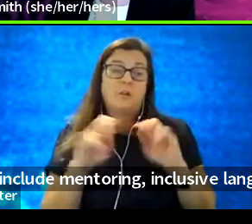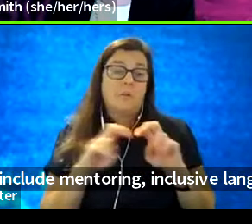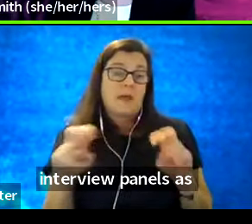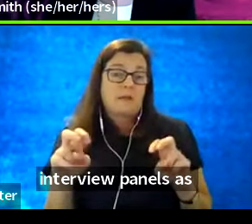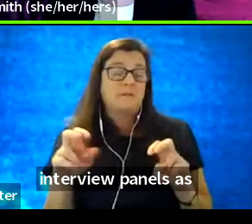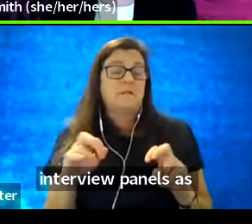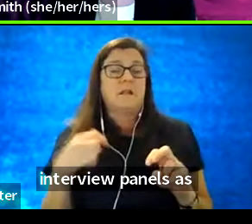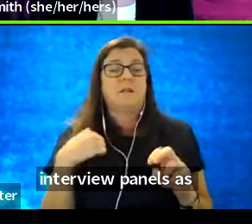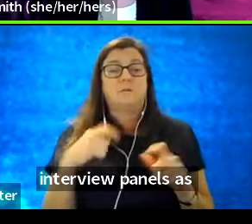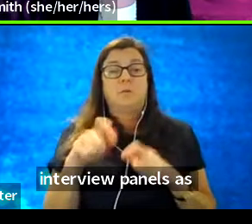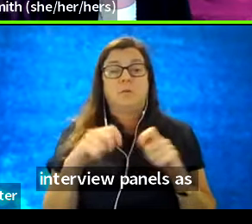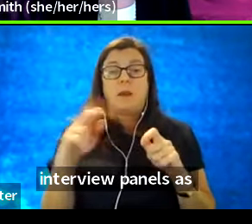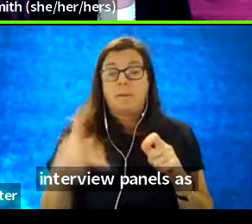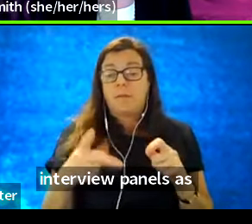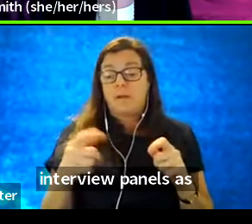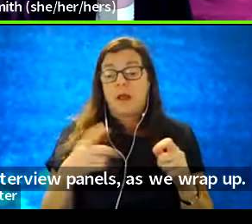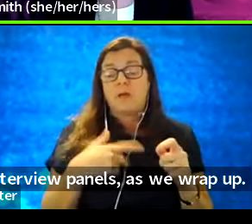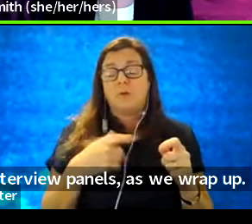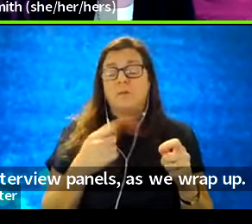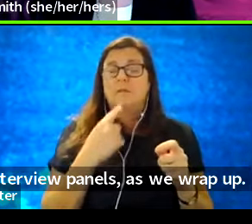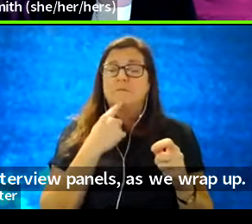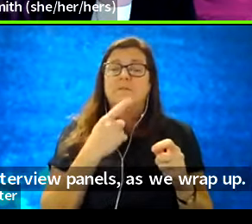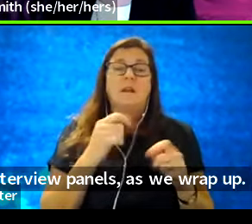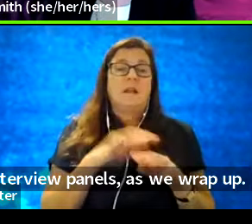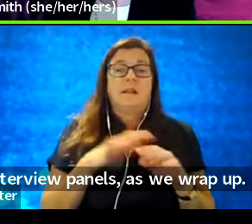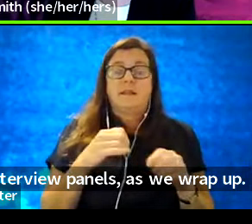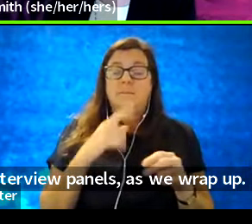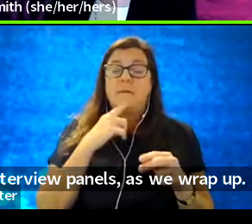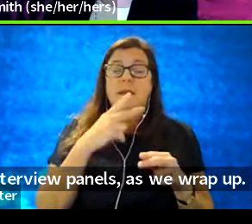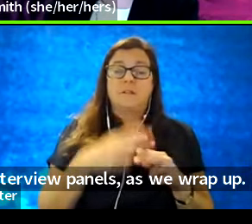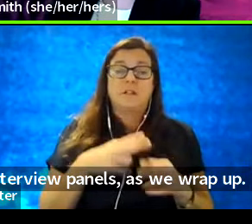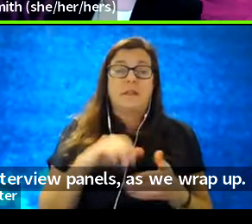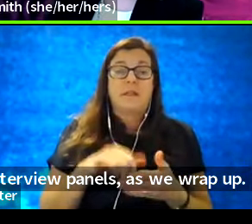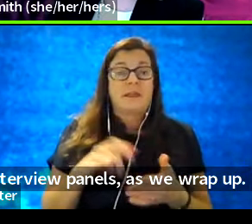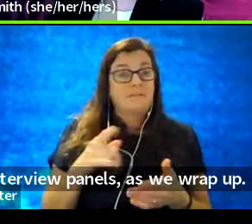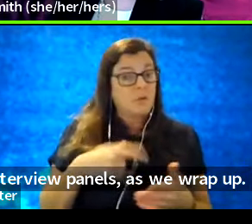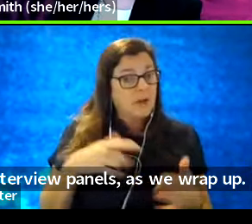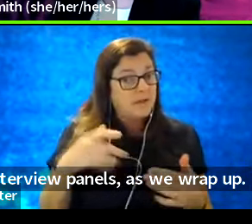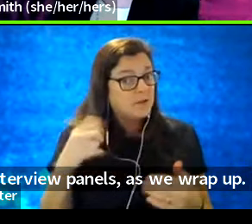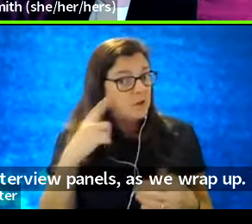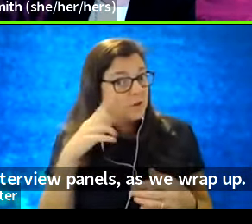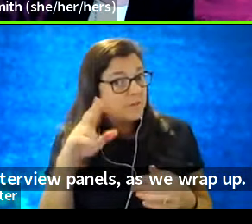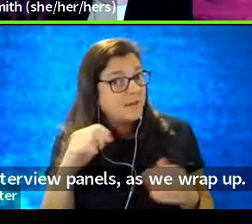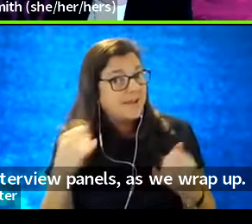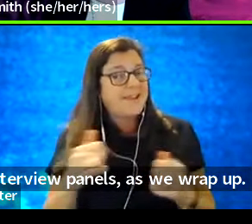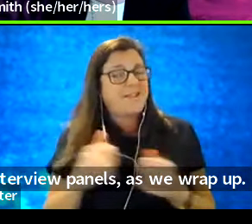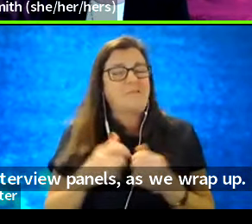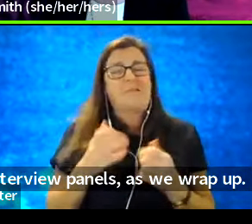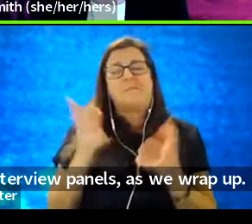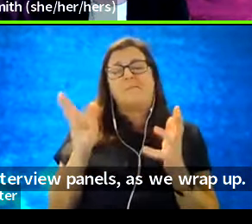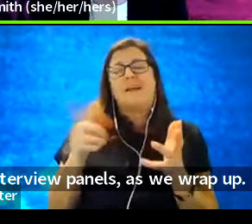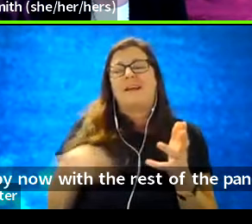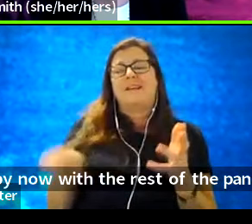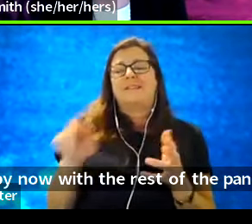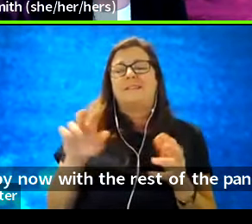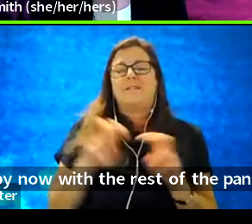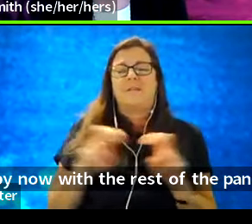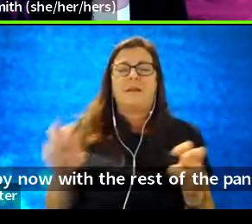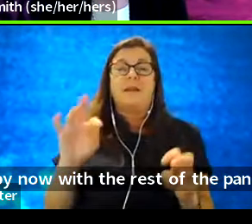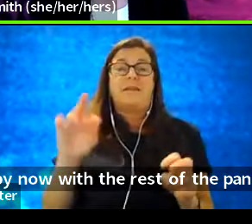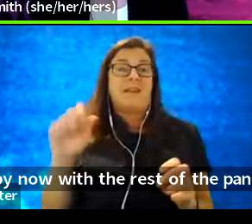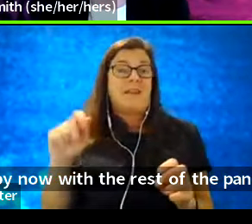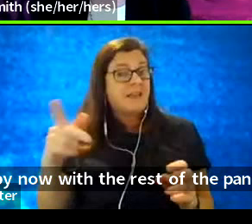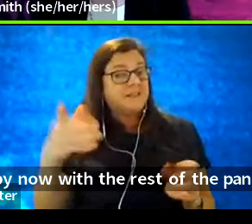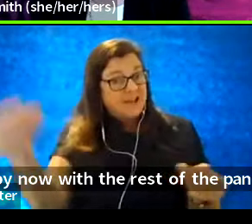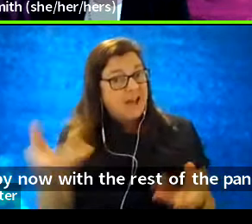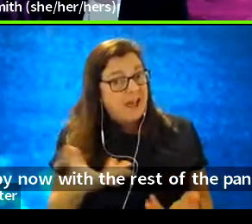As we wrap up, I'd be remiss if I didn't mention that, oh, if you haven't heard it by now with the rest of the panel, FAA is hiring.